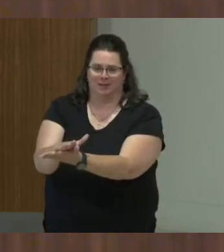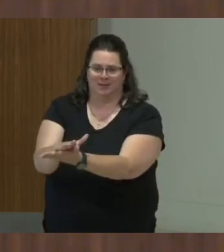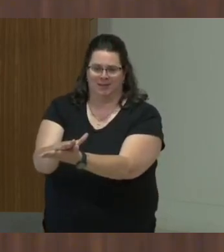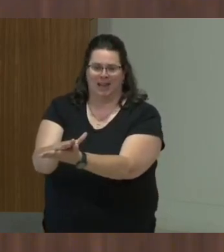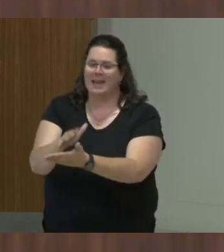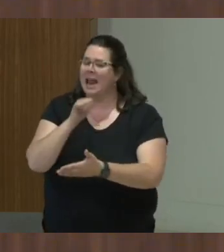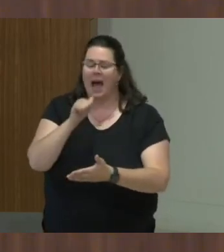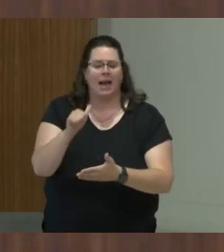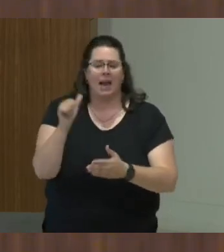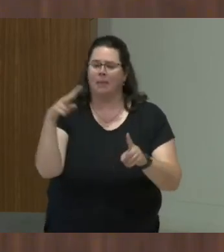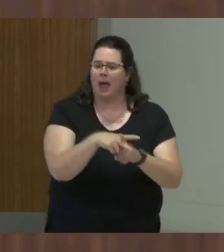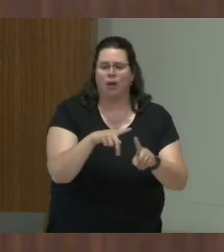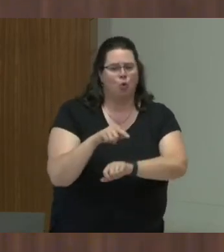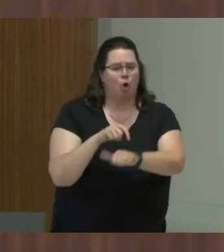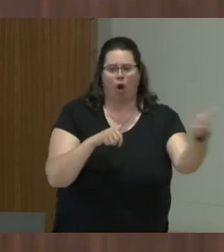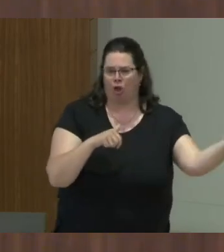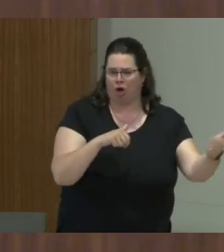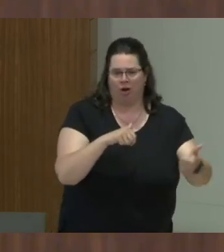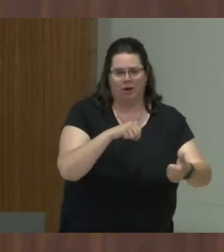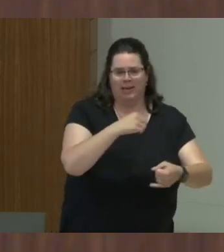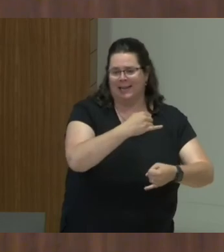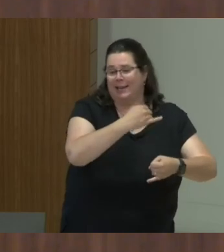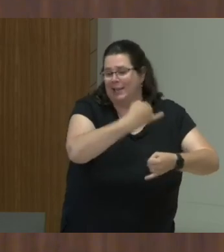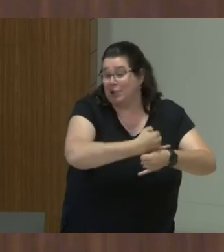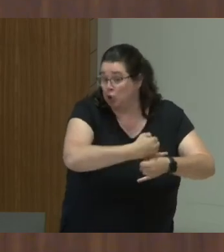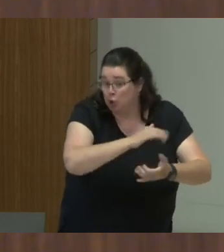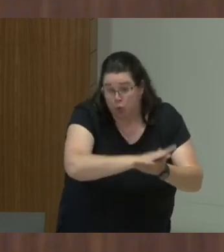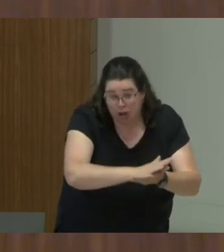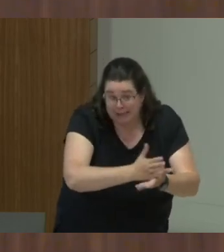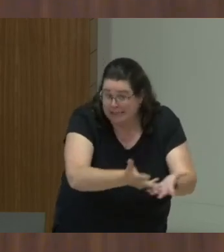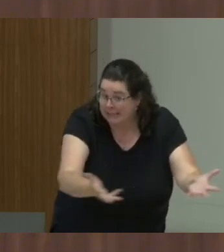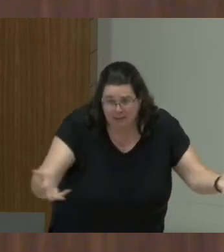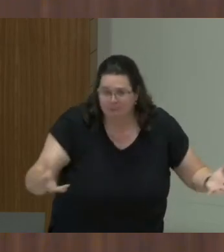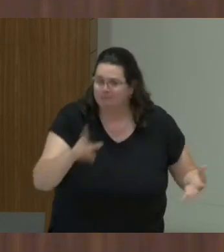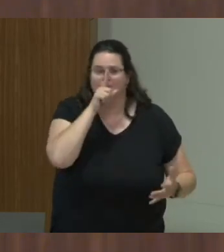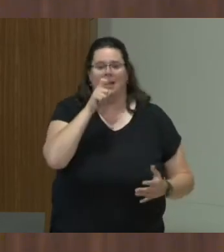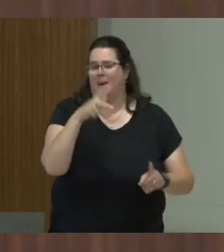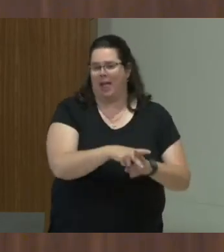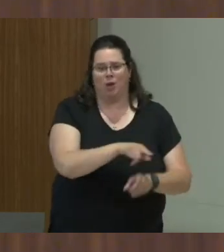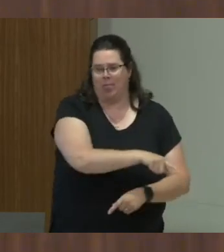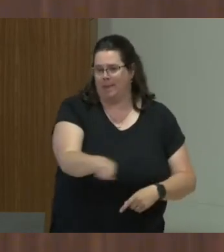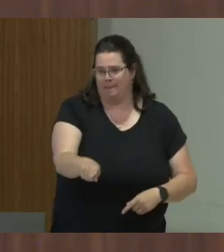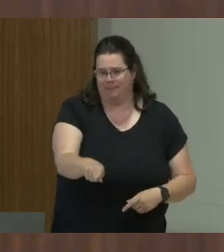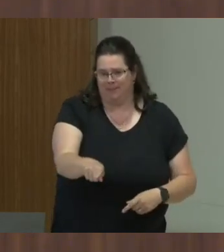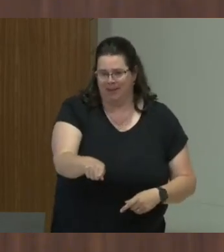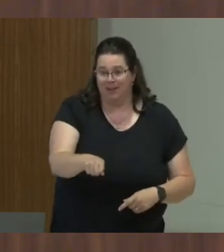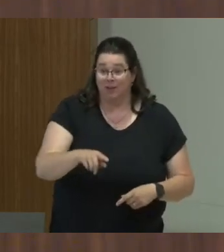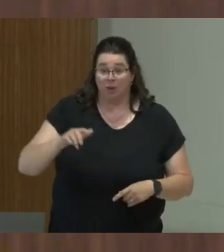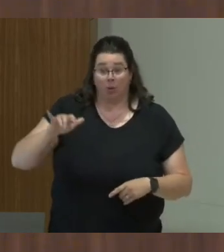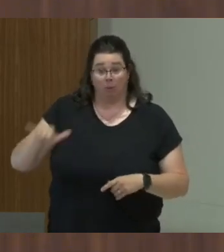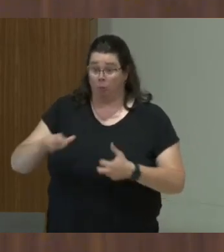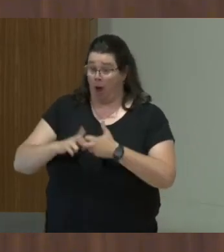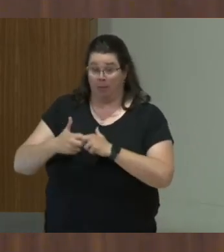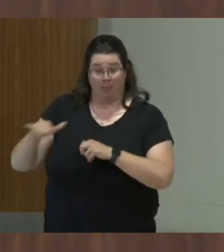for disabled children or disabled young adults. So, what really happens within this system is that,